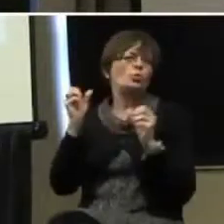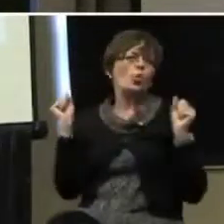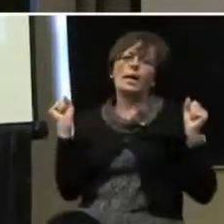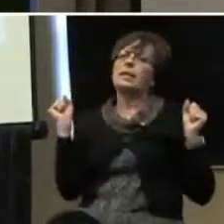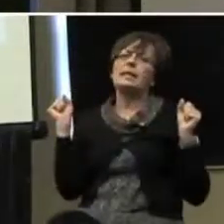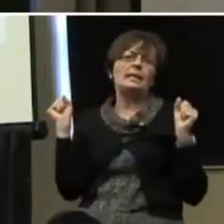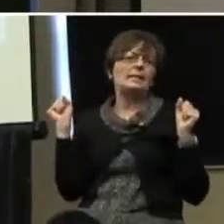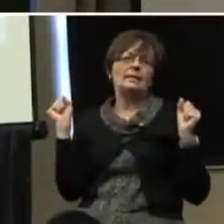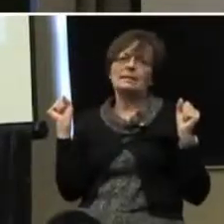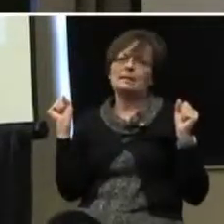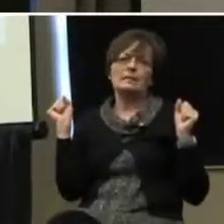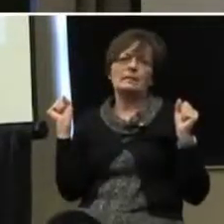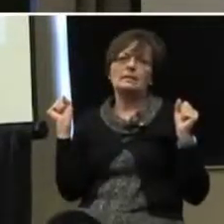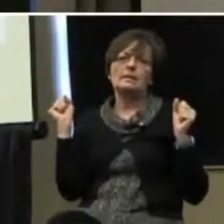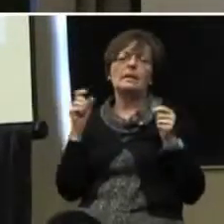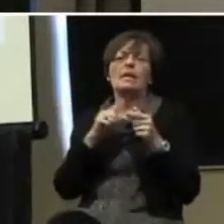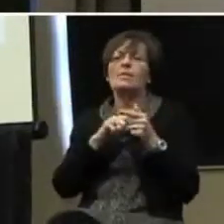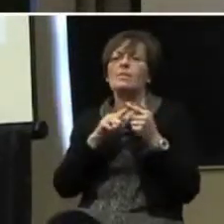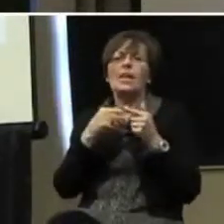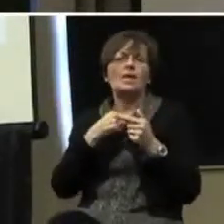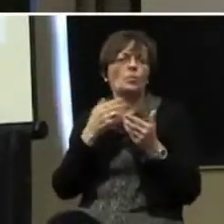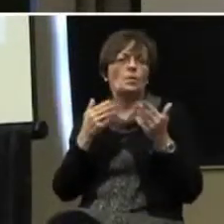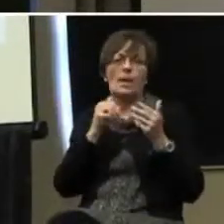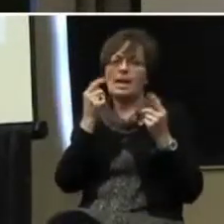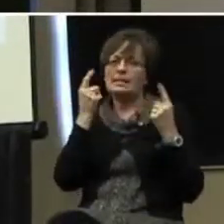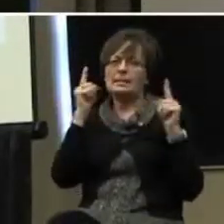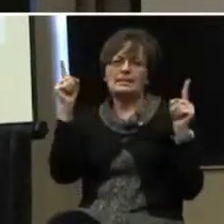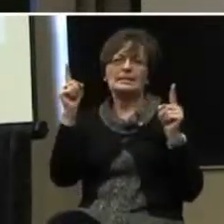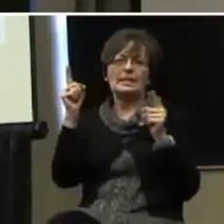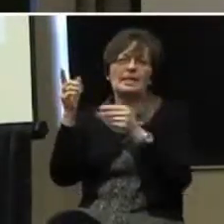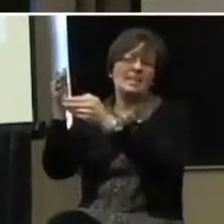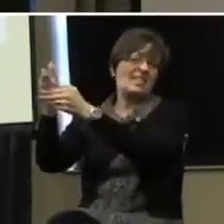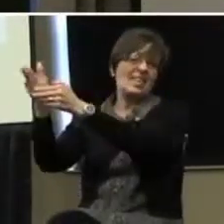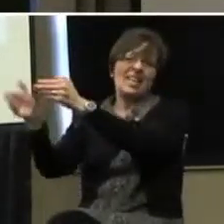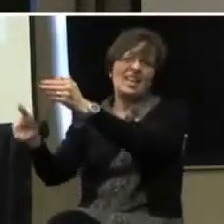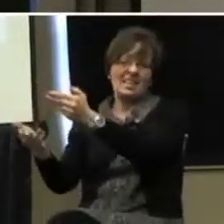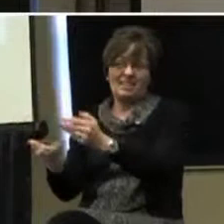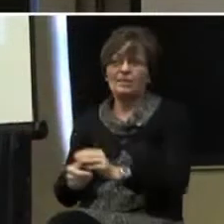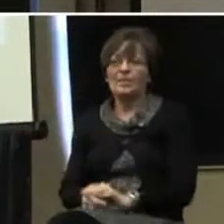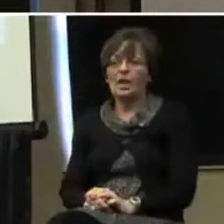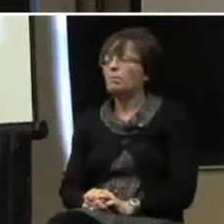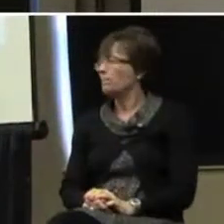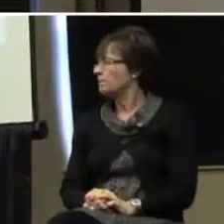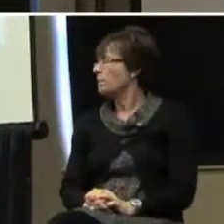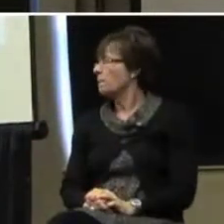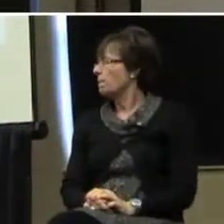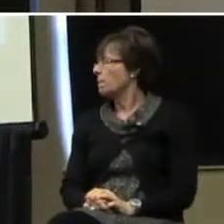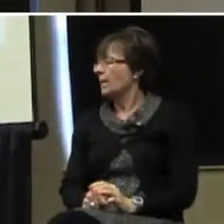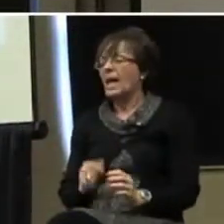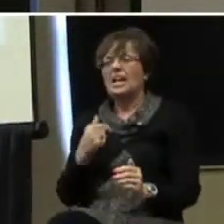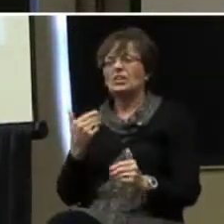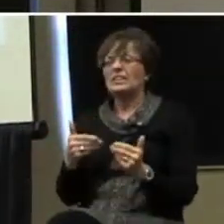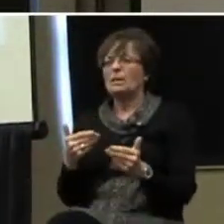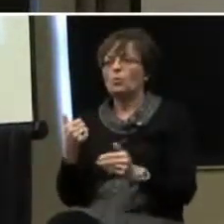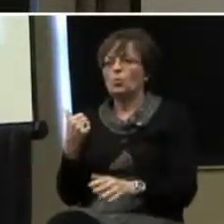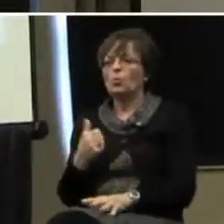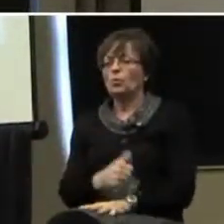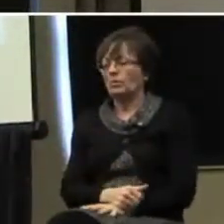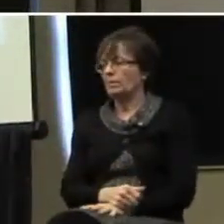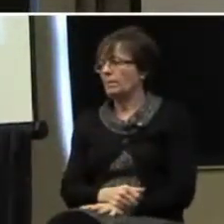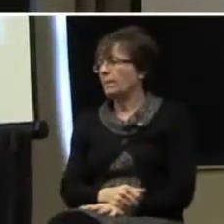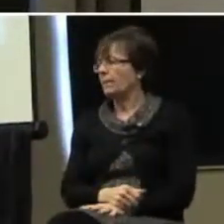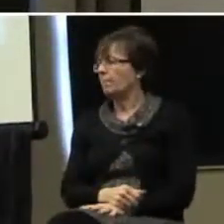quickly, okay? Because then we may not be successful in the end. All right, I'm just going to go ahead and zip through these.